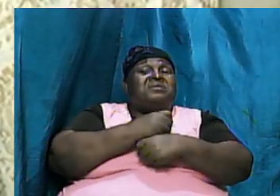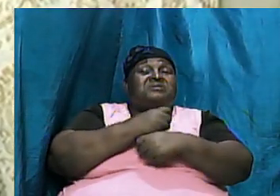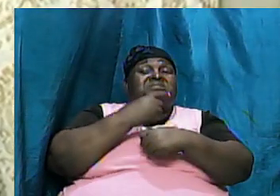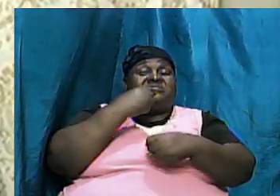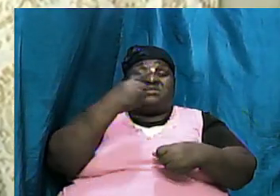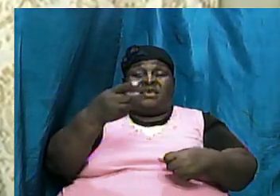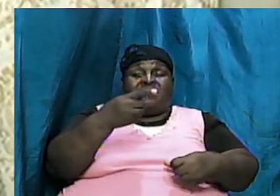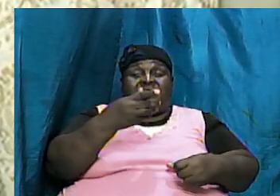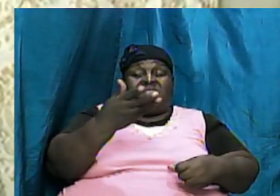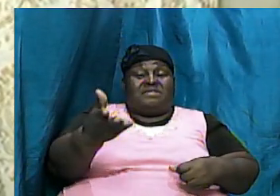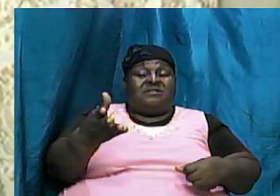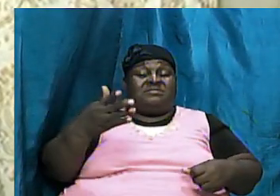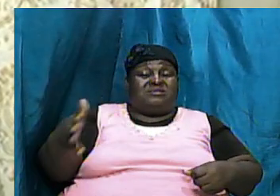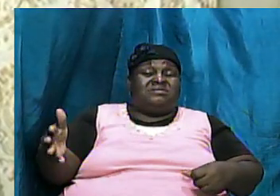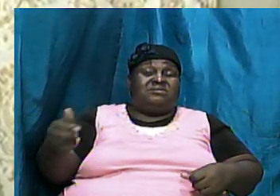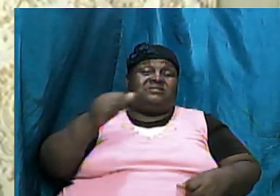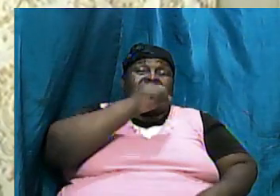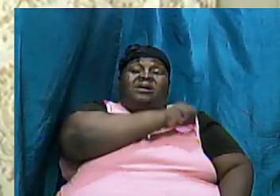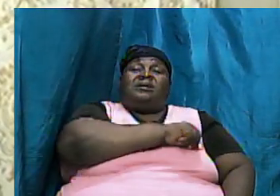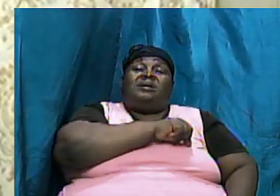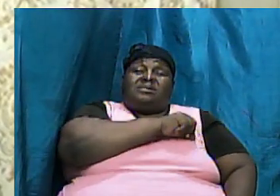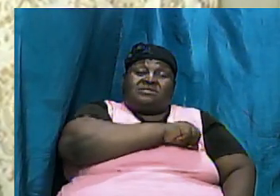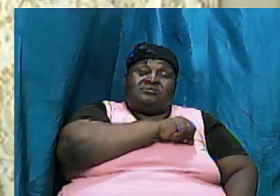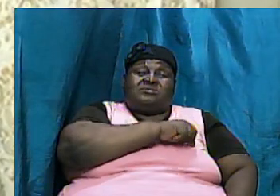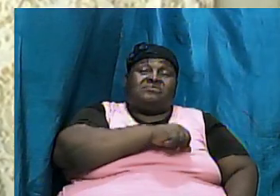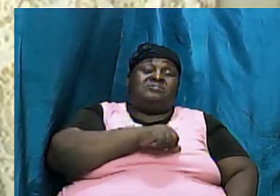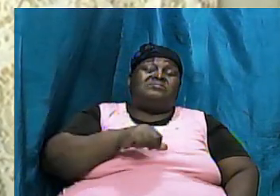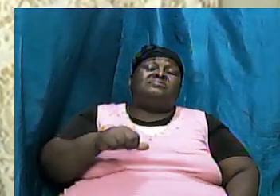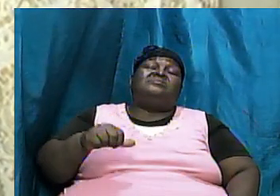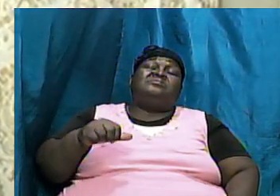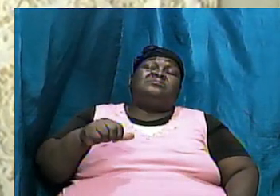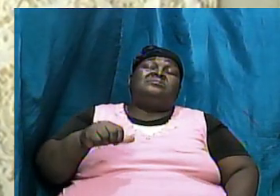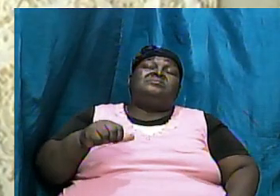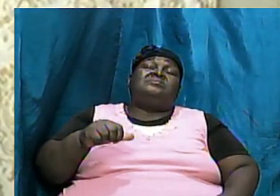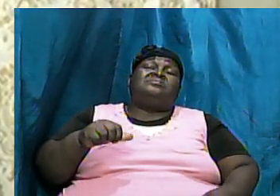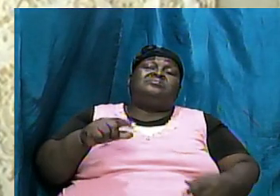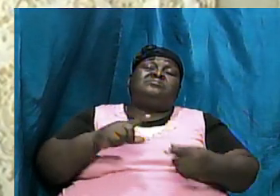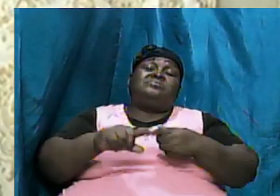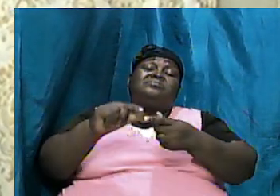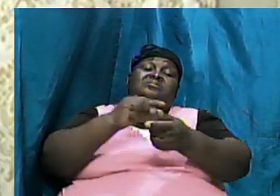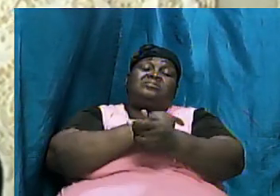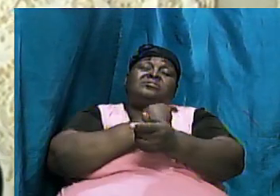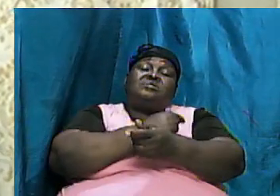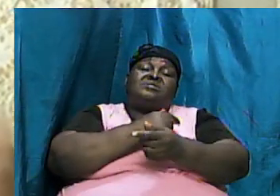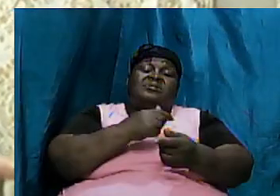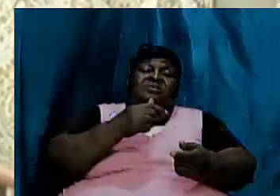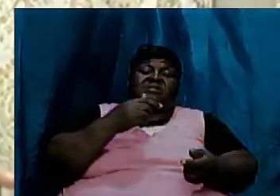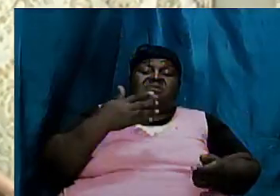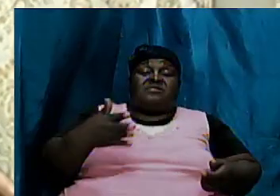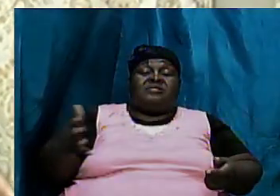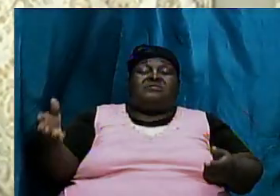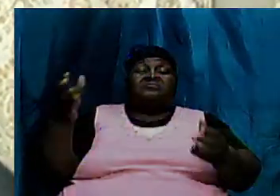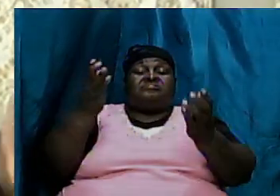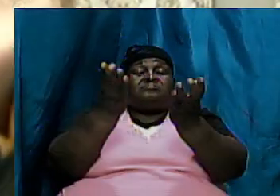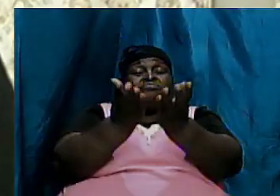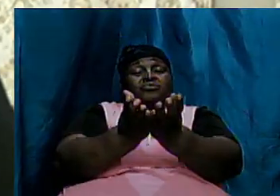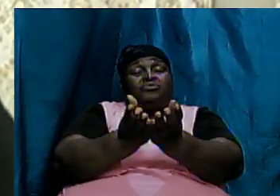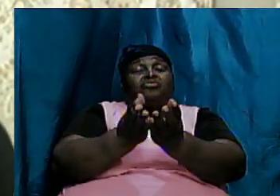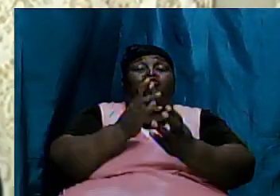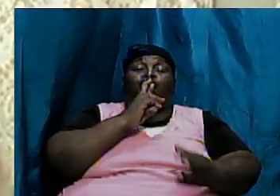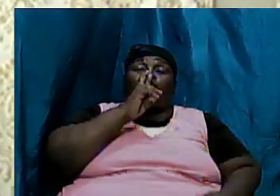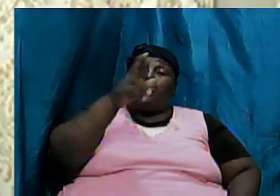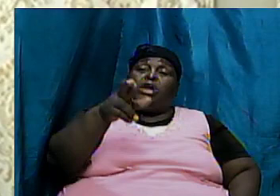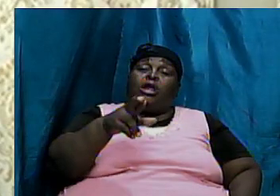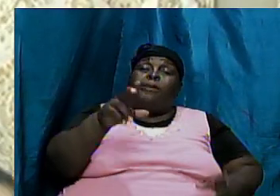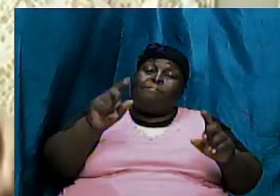his attitude towards Genesis is that the things in the book are real they must